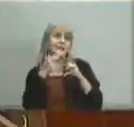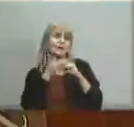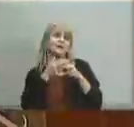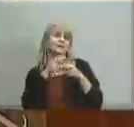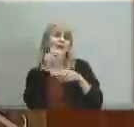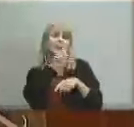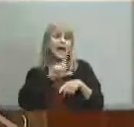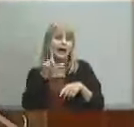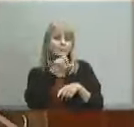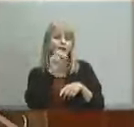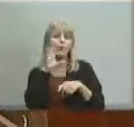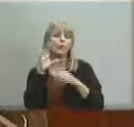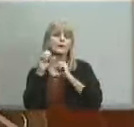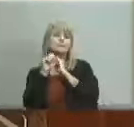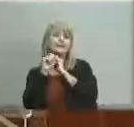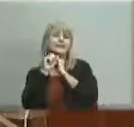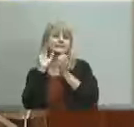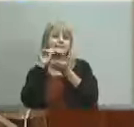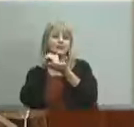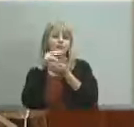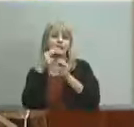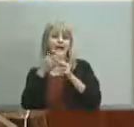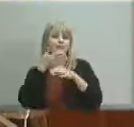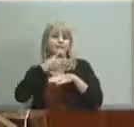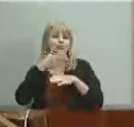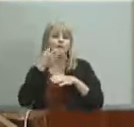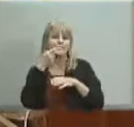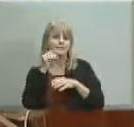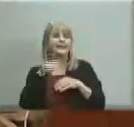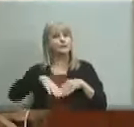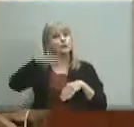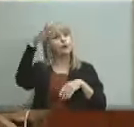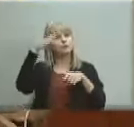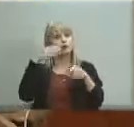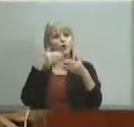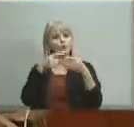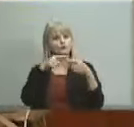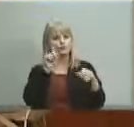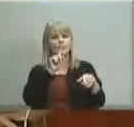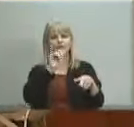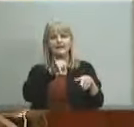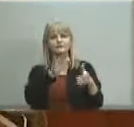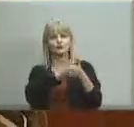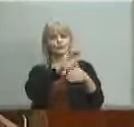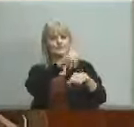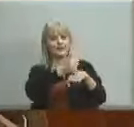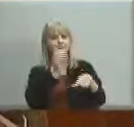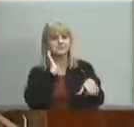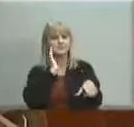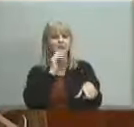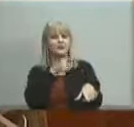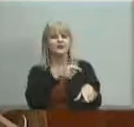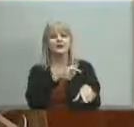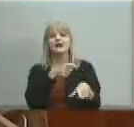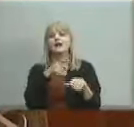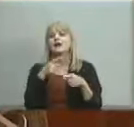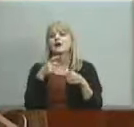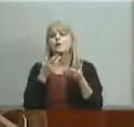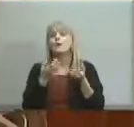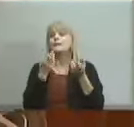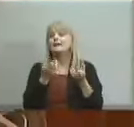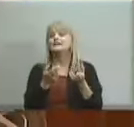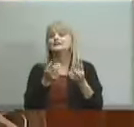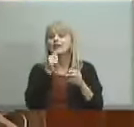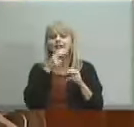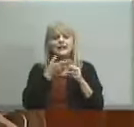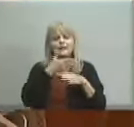he grew up not far from where this school the school will be but the recommendation is not to name the school